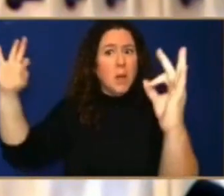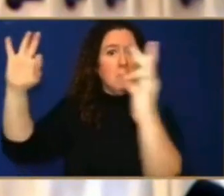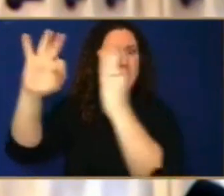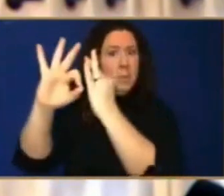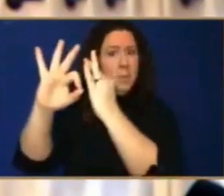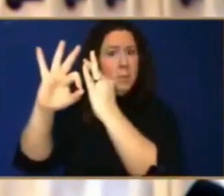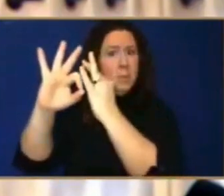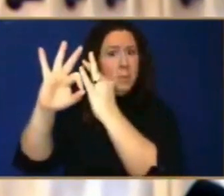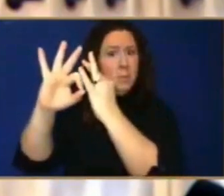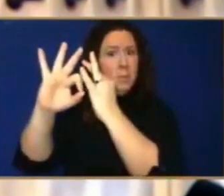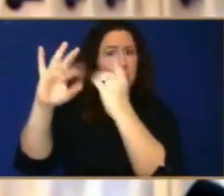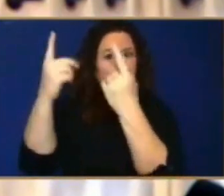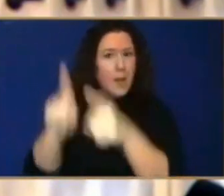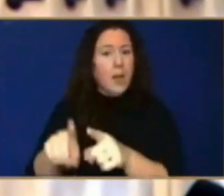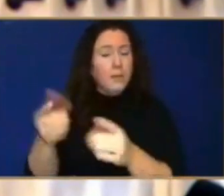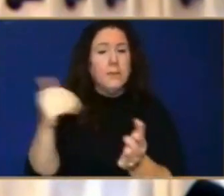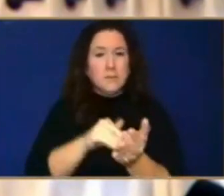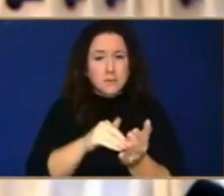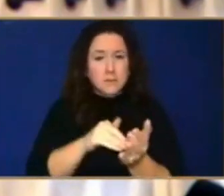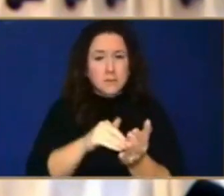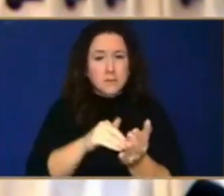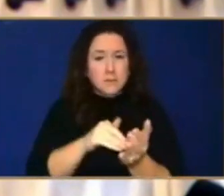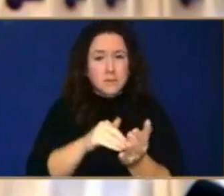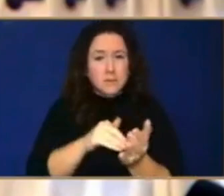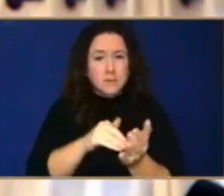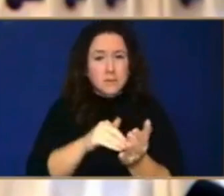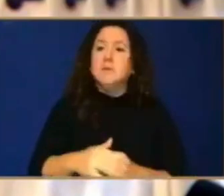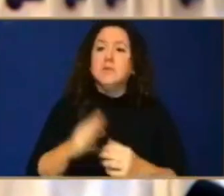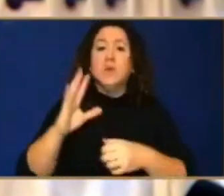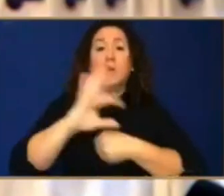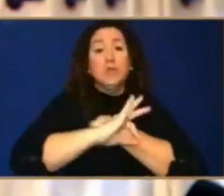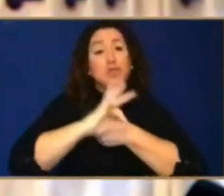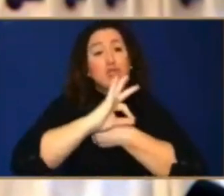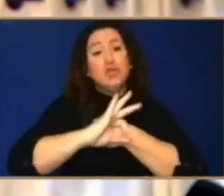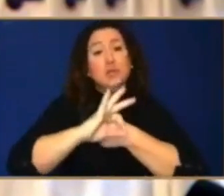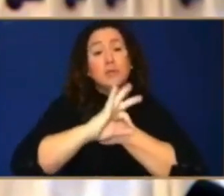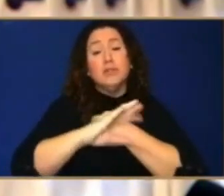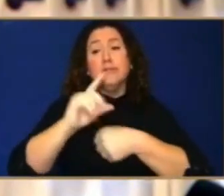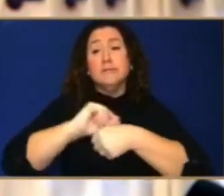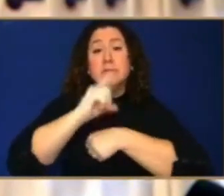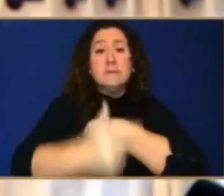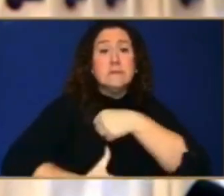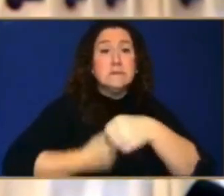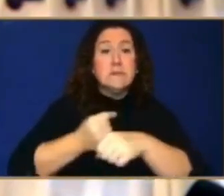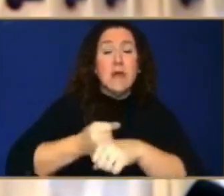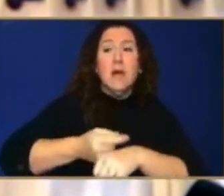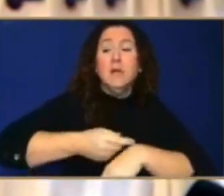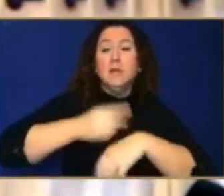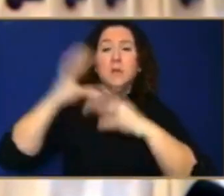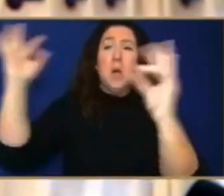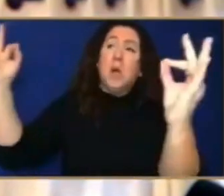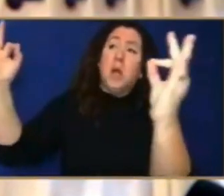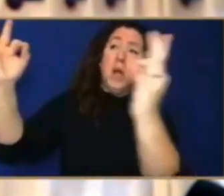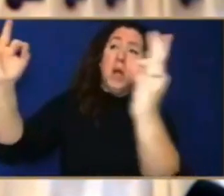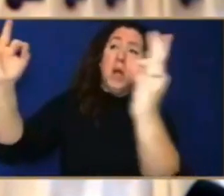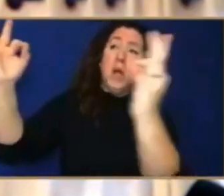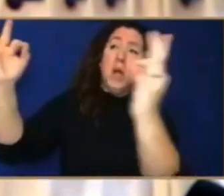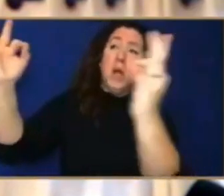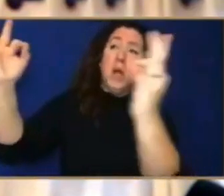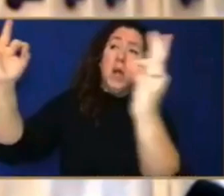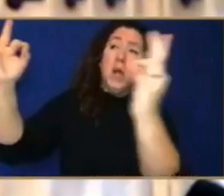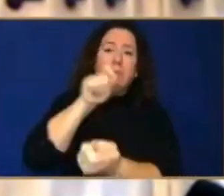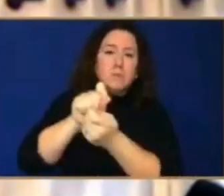near in the sky very near to each other. Maybe it wasn't a 10th of a degree, but maybe a degree apart. So it's possible that a conjunction